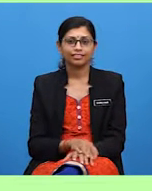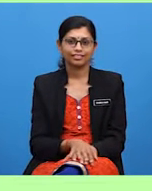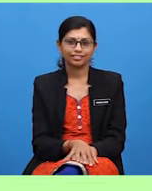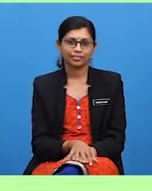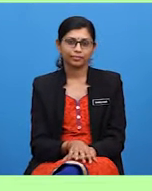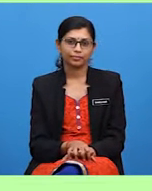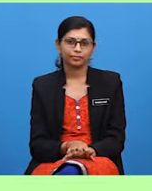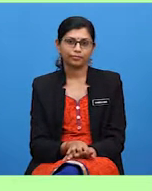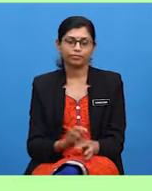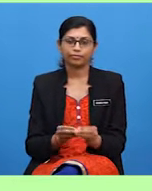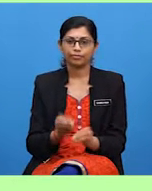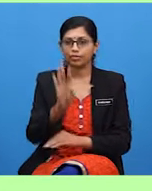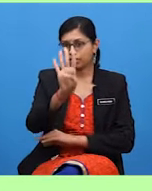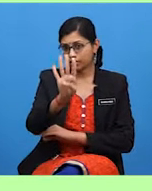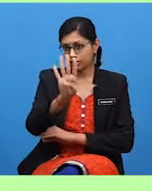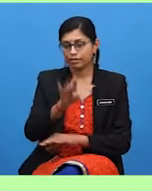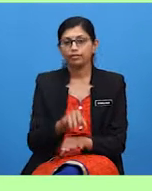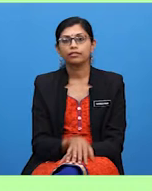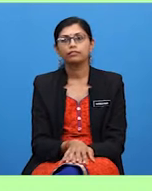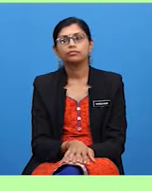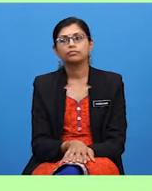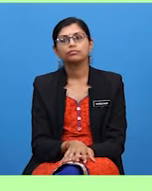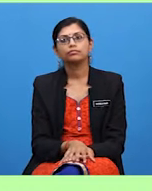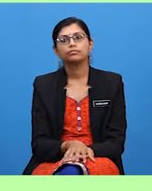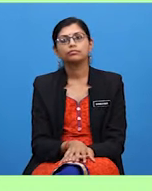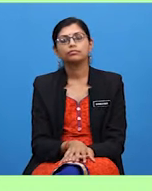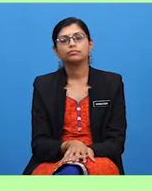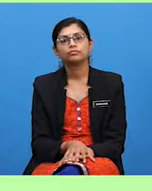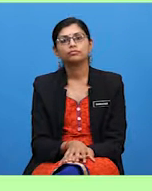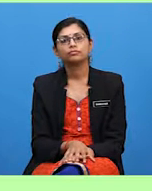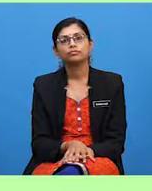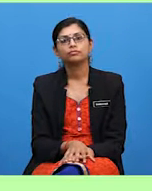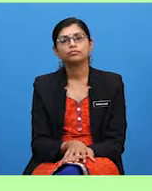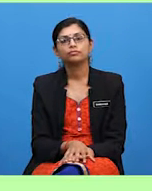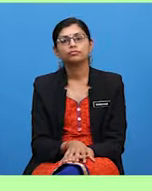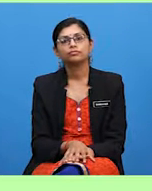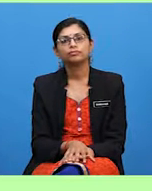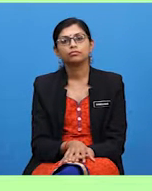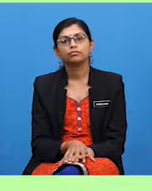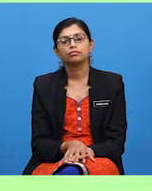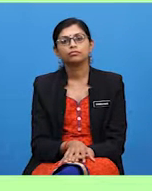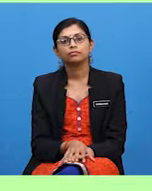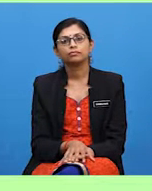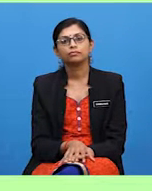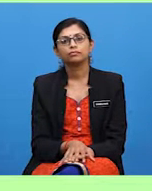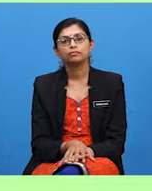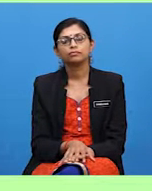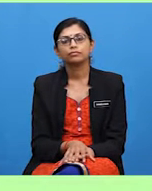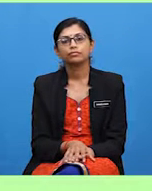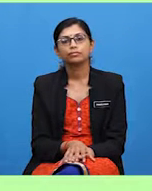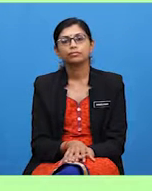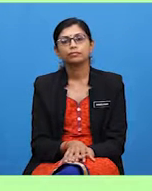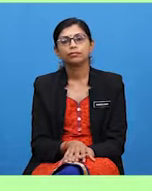Question number four. What does Chris say people aren't allowed to do anymore?